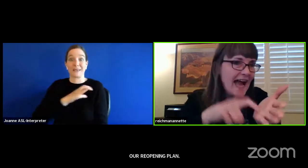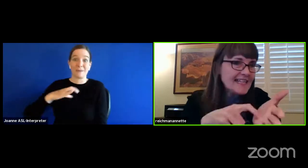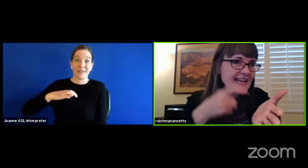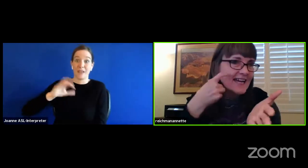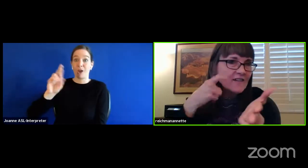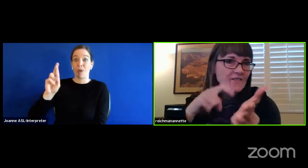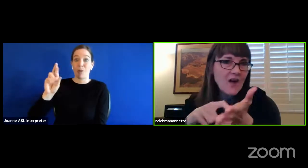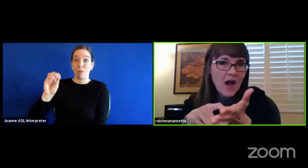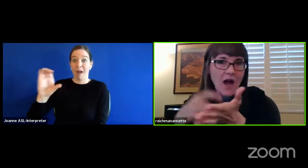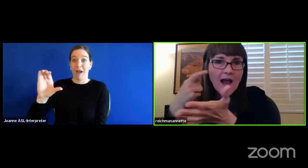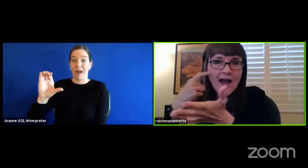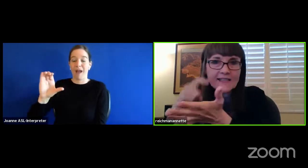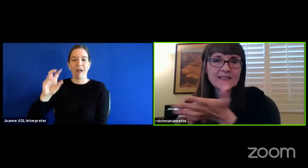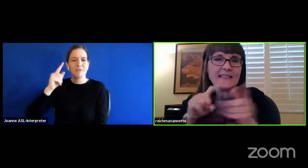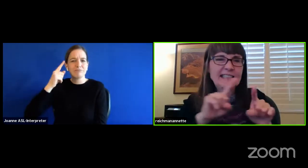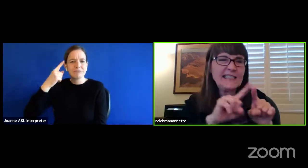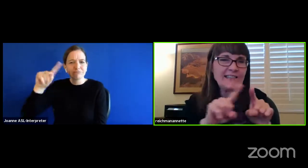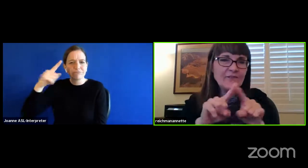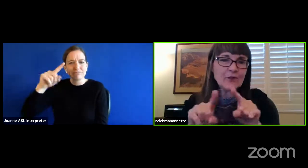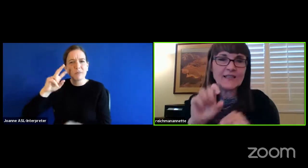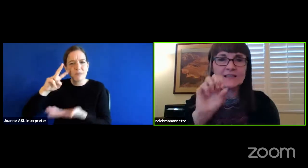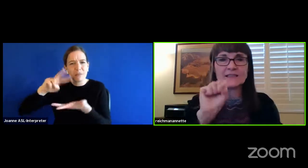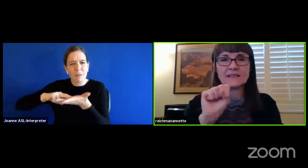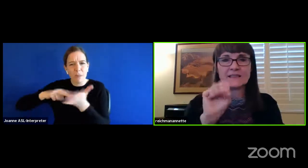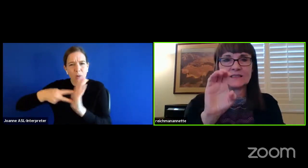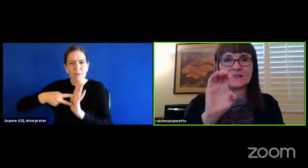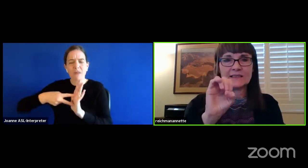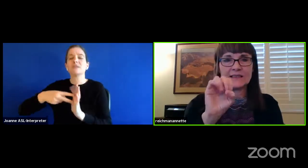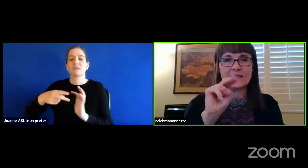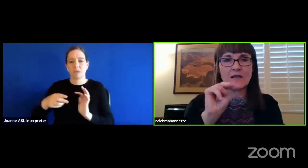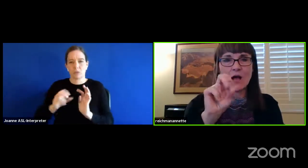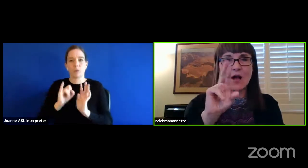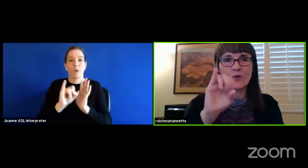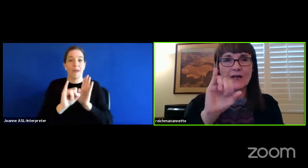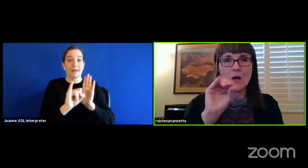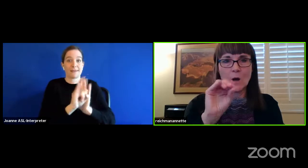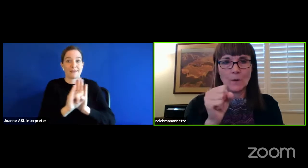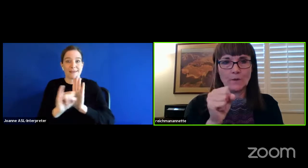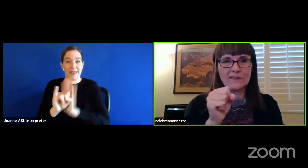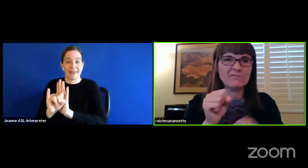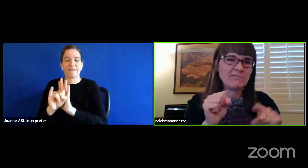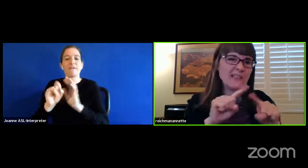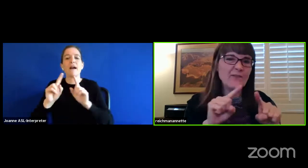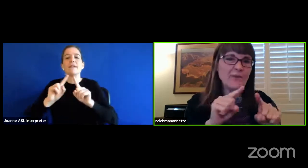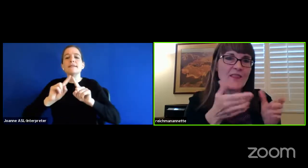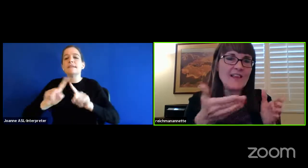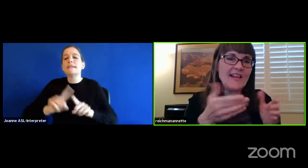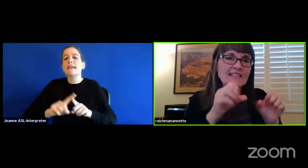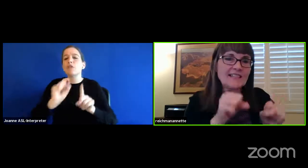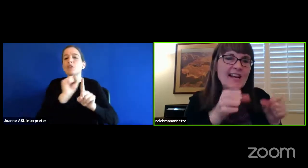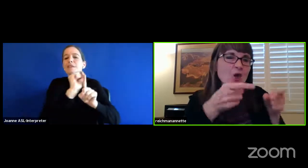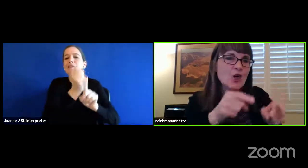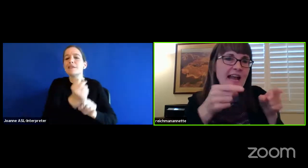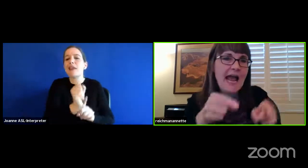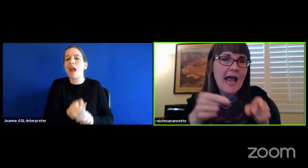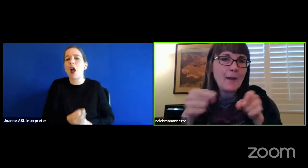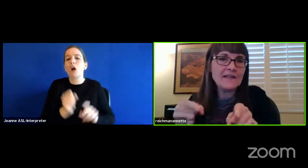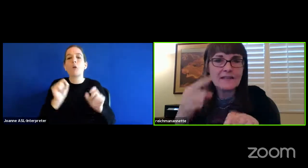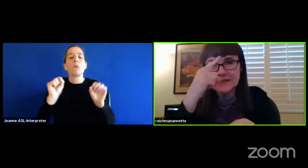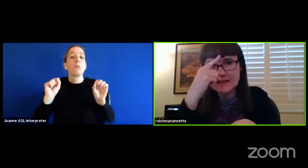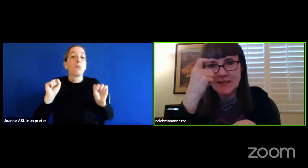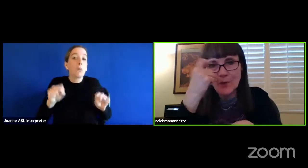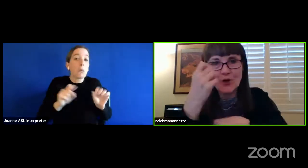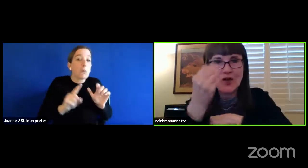identify different scenarios, different things that could